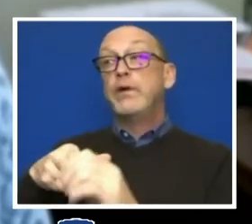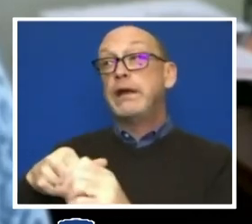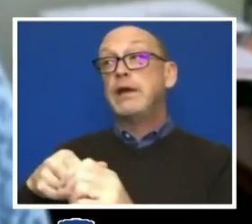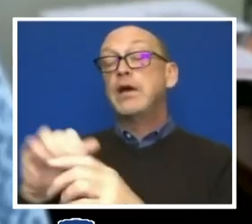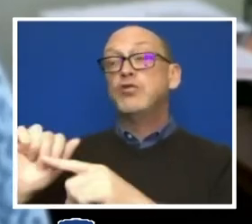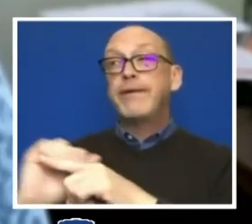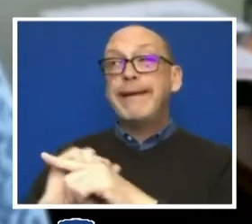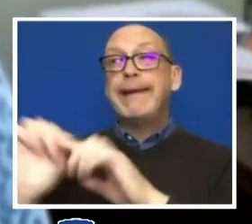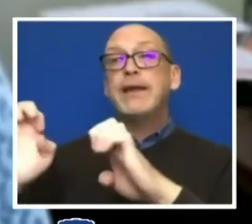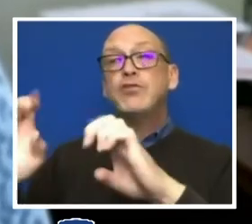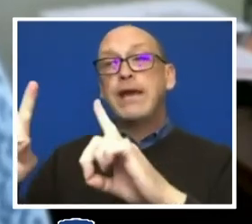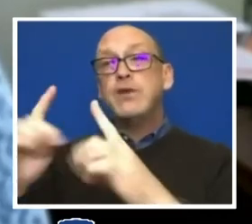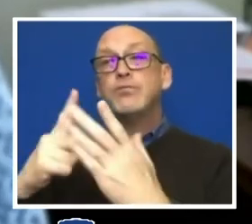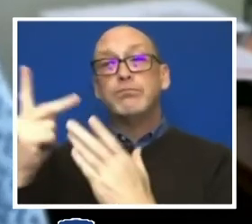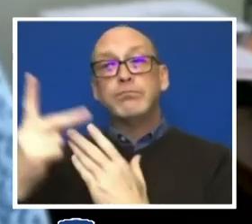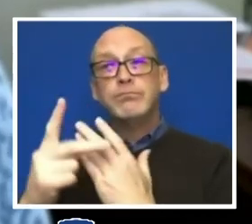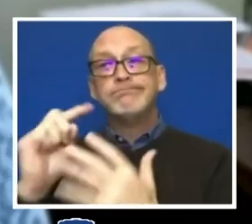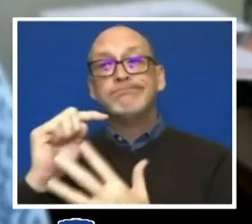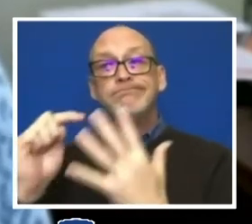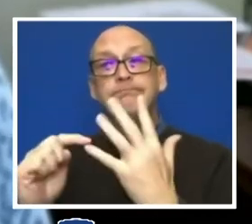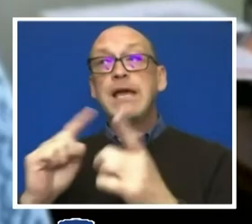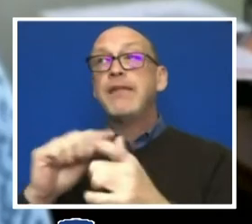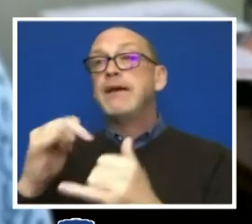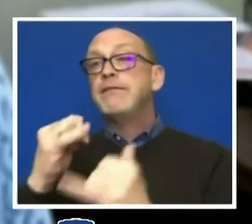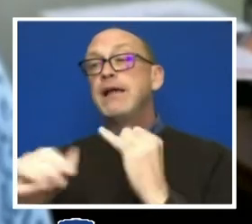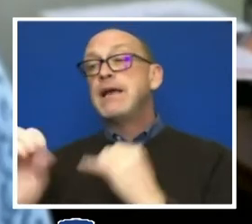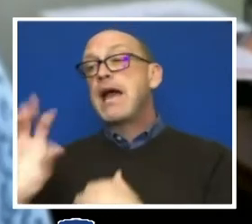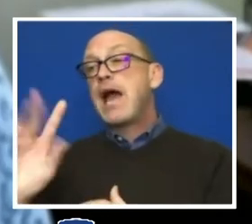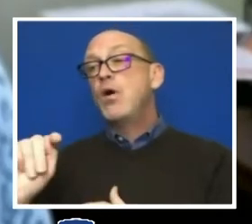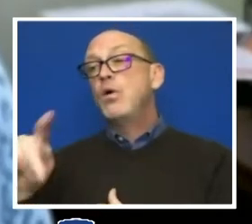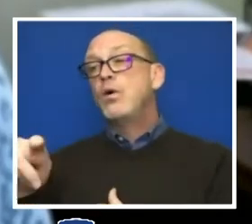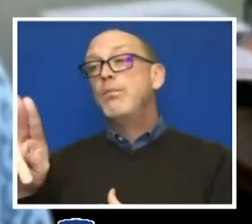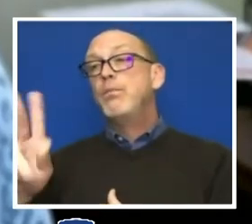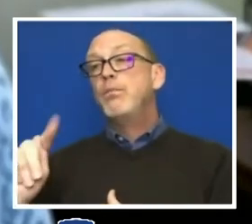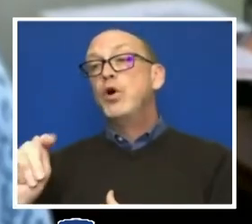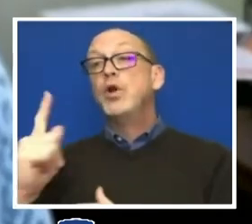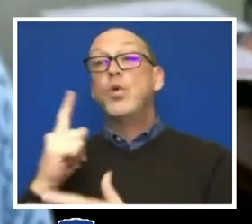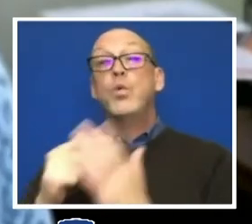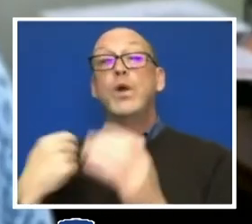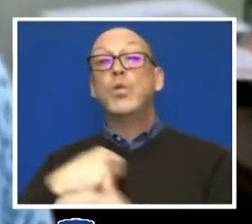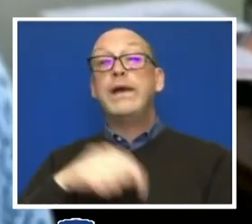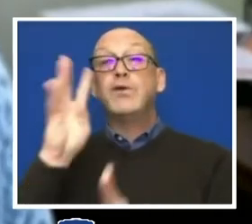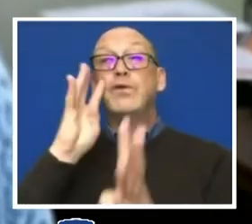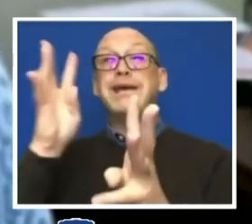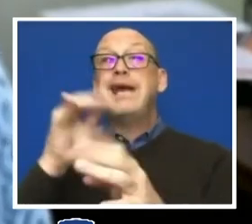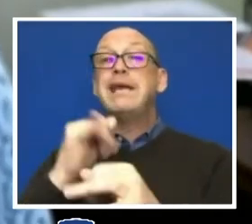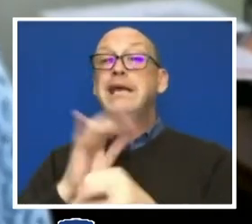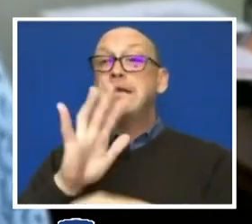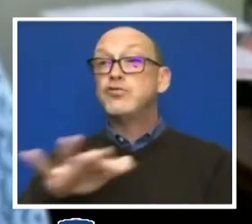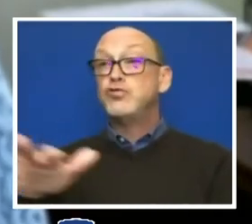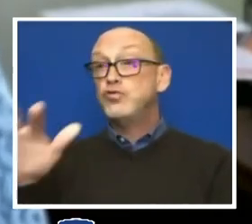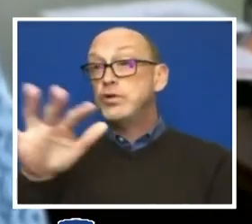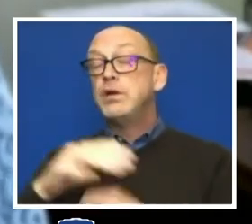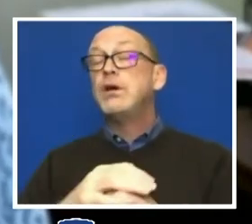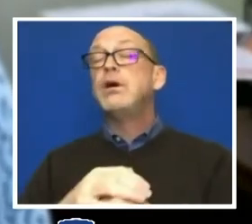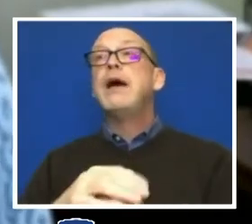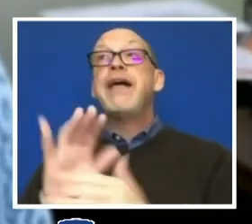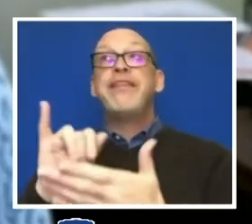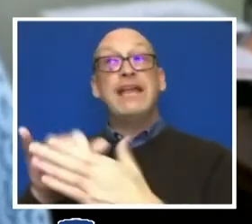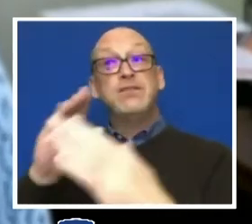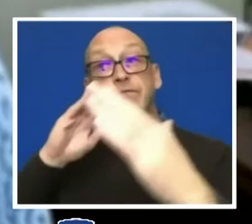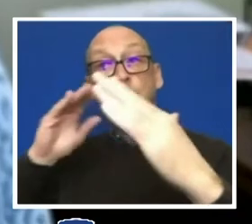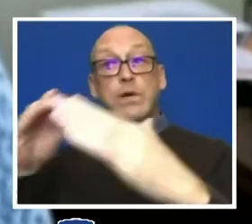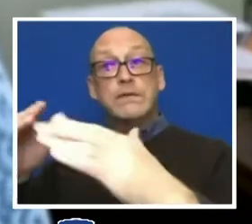education programs. And then finally outputs. And we create as an institution is what's the focus here.